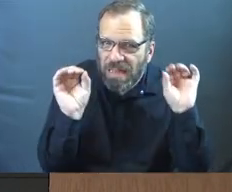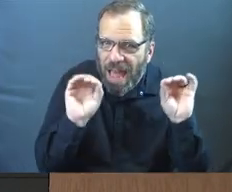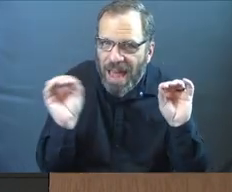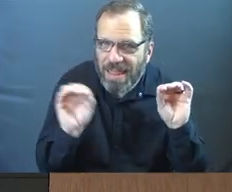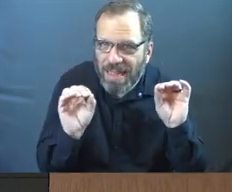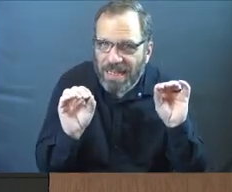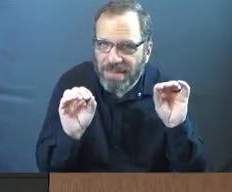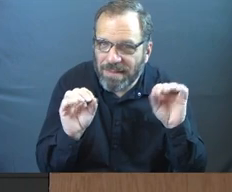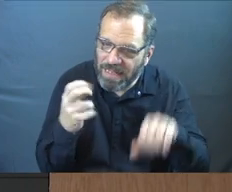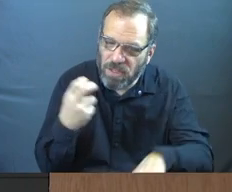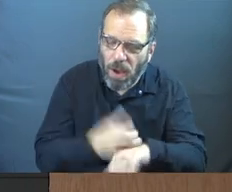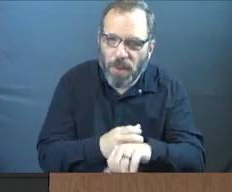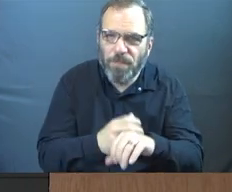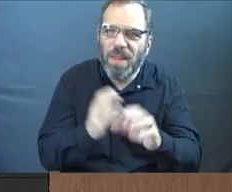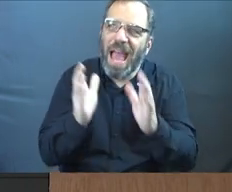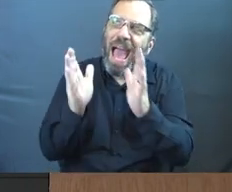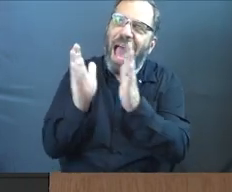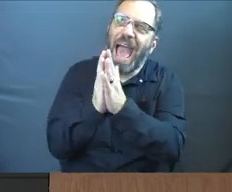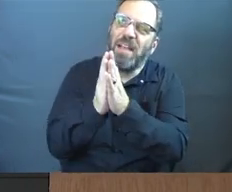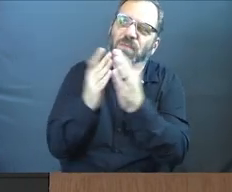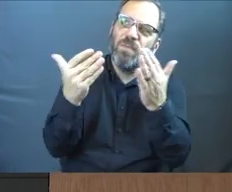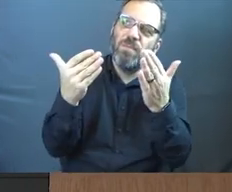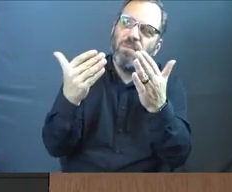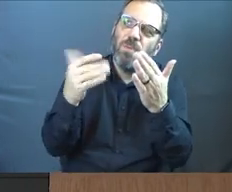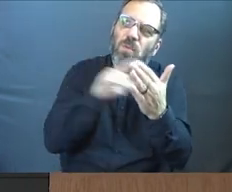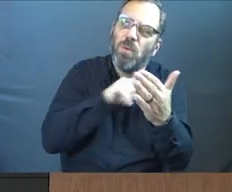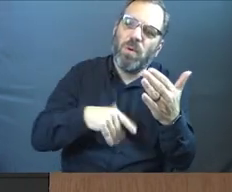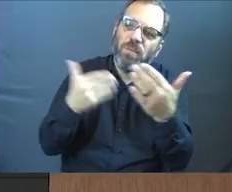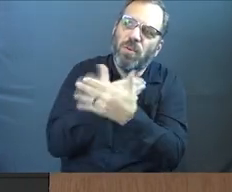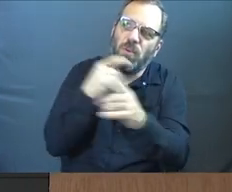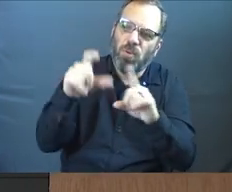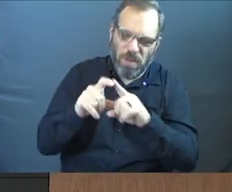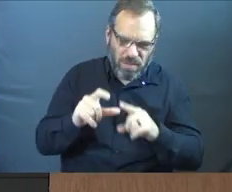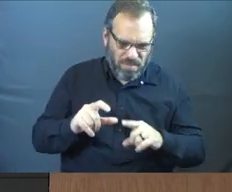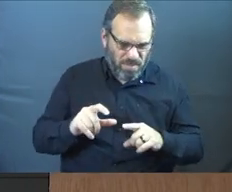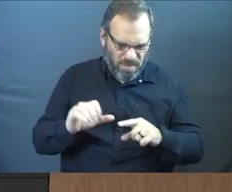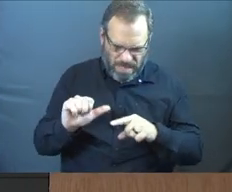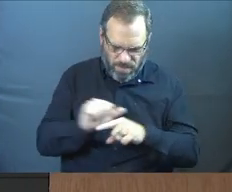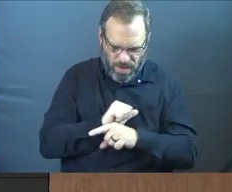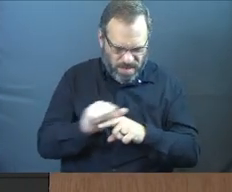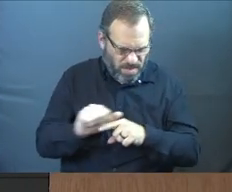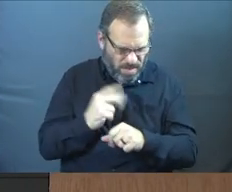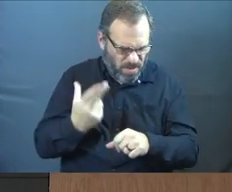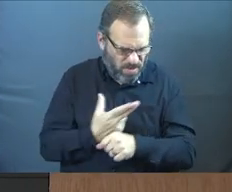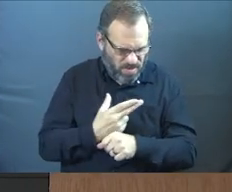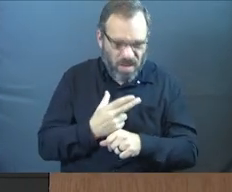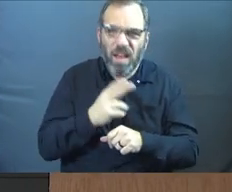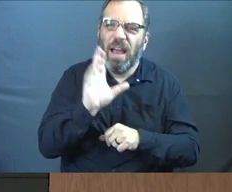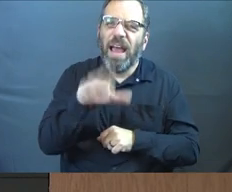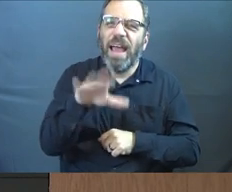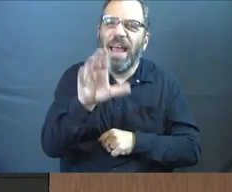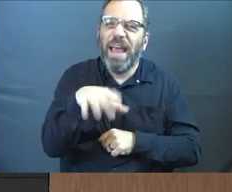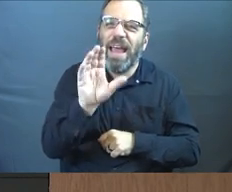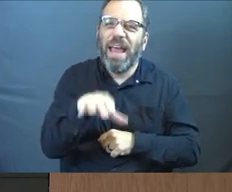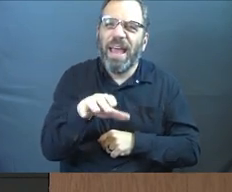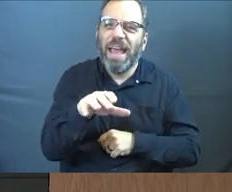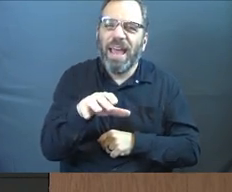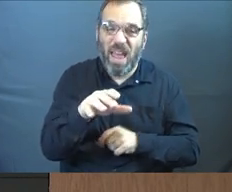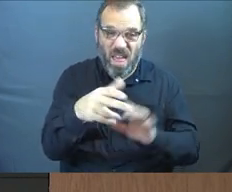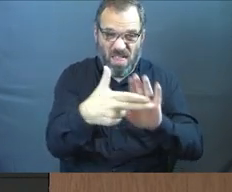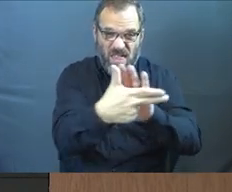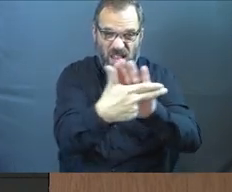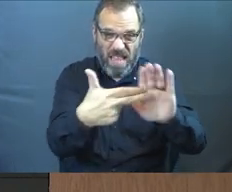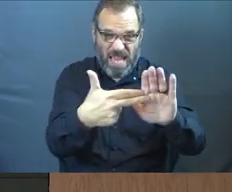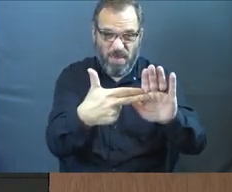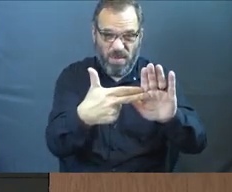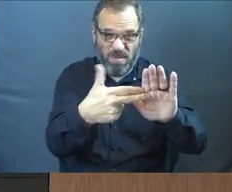It's hard stuff. Ask the Lord for new words. You're like, how do I just practical? Could I challenge you to reject the